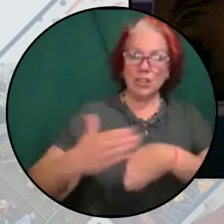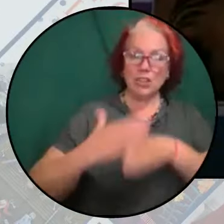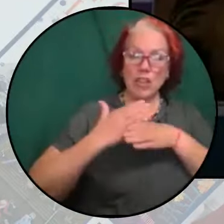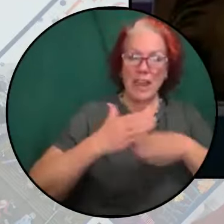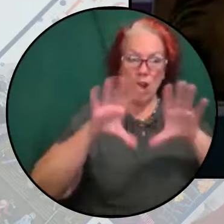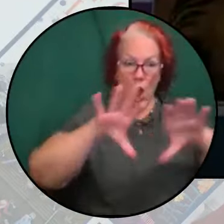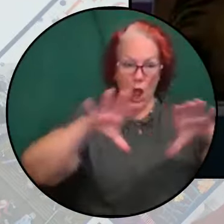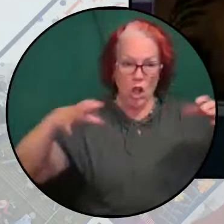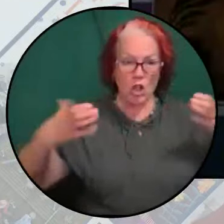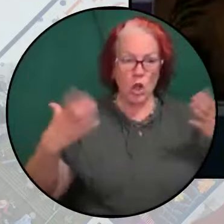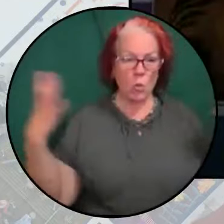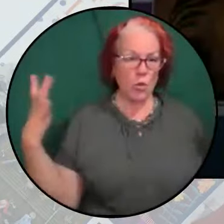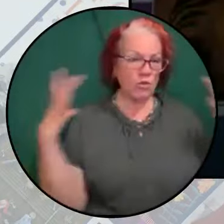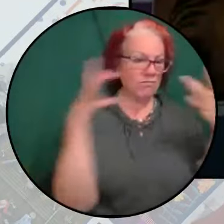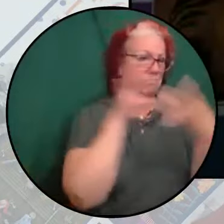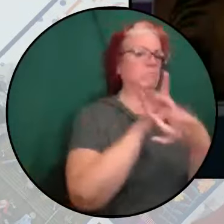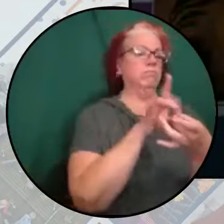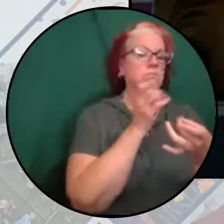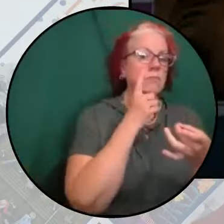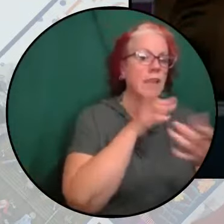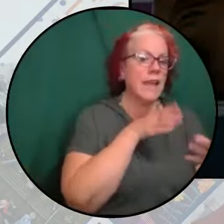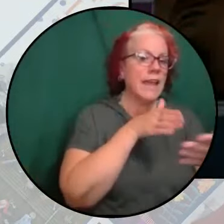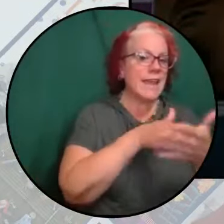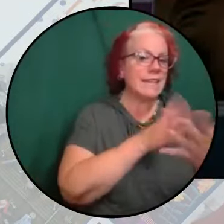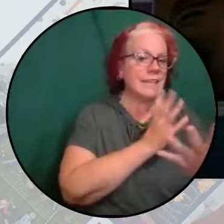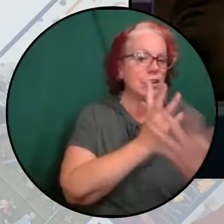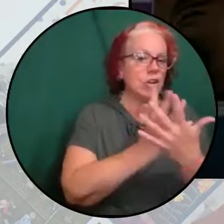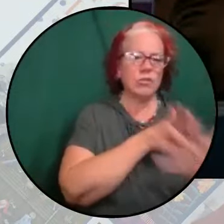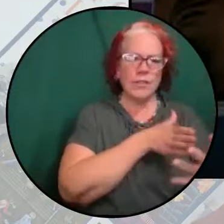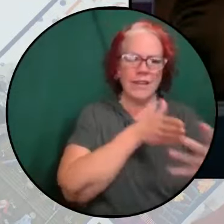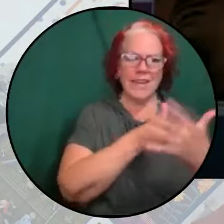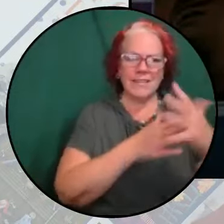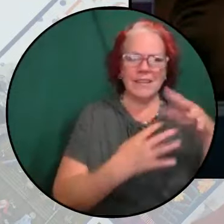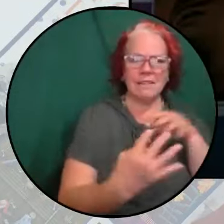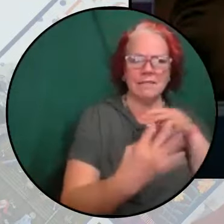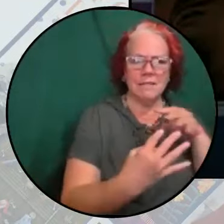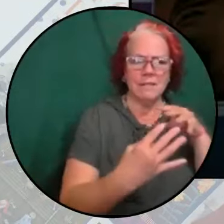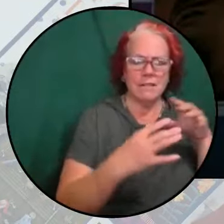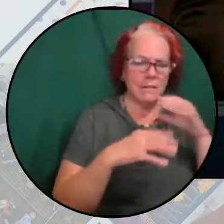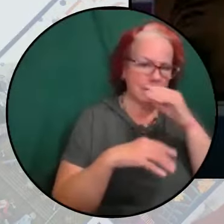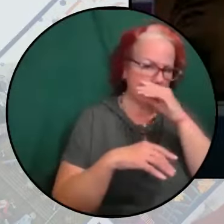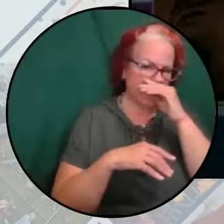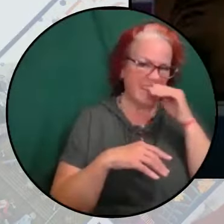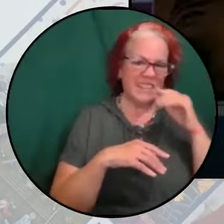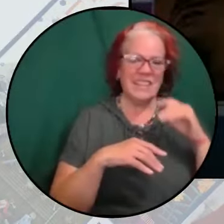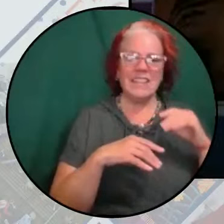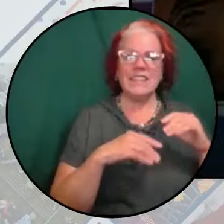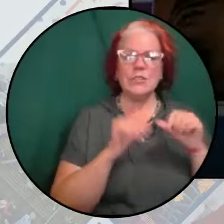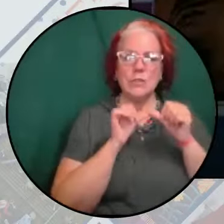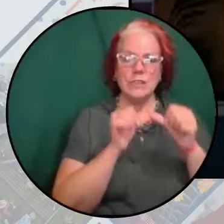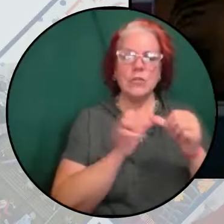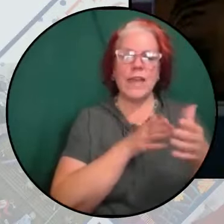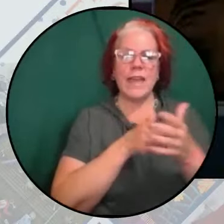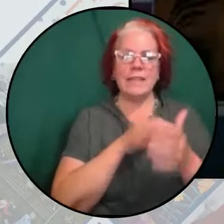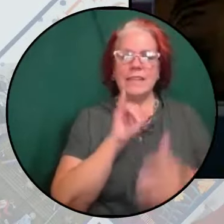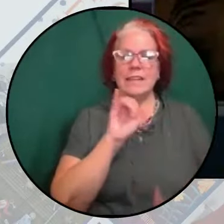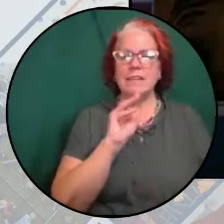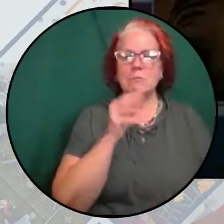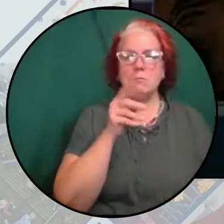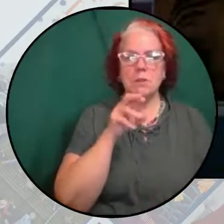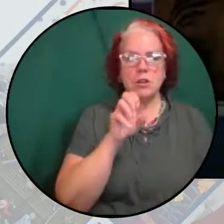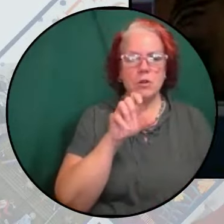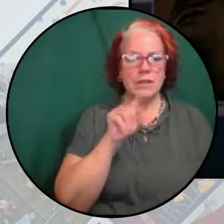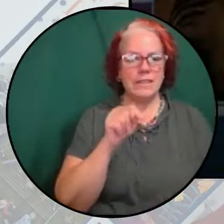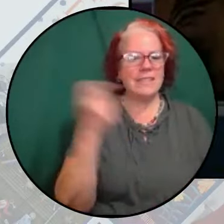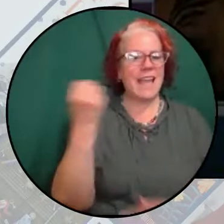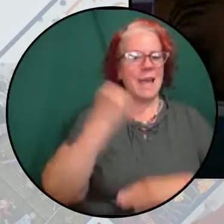of anti-carceral and anti-militarist movements, continuing the anti-imperialist abolitionist